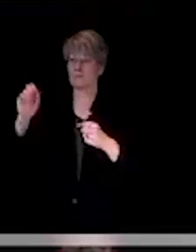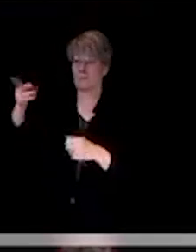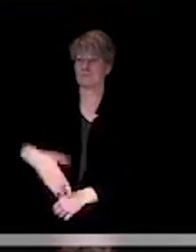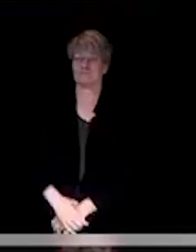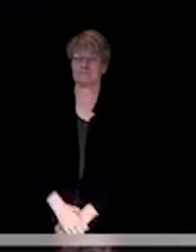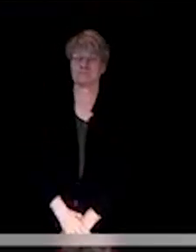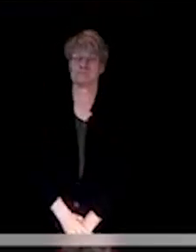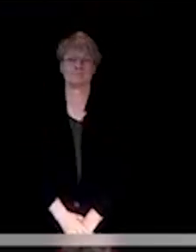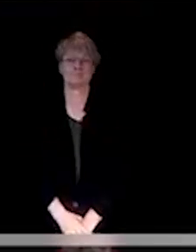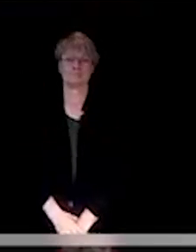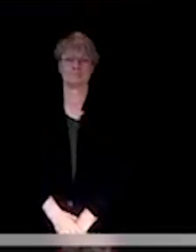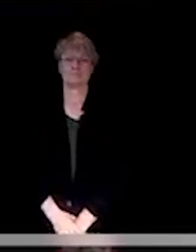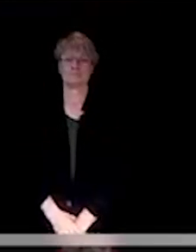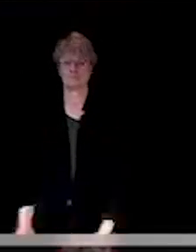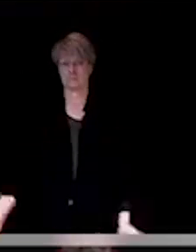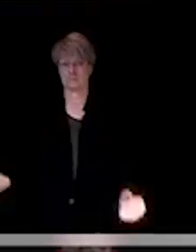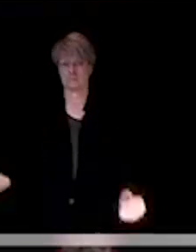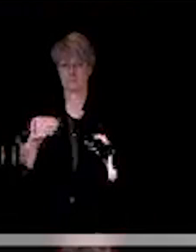Any other questions?